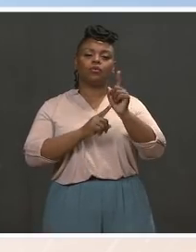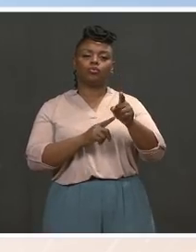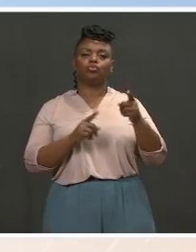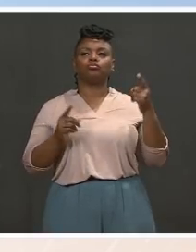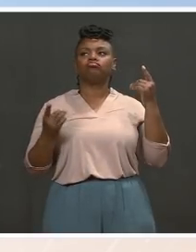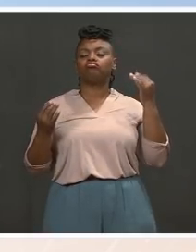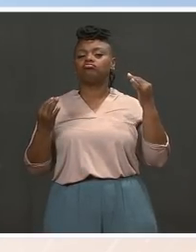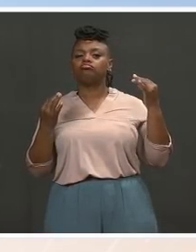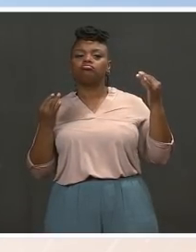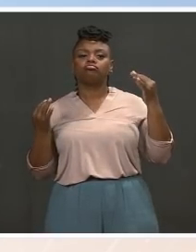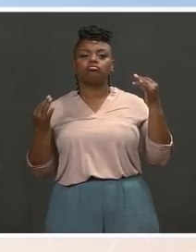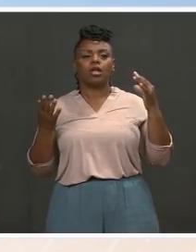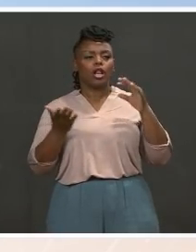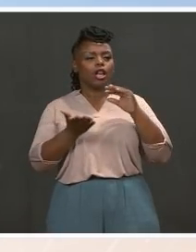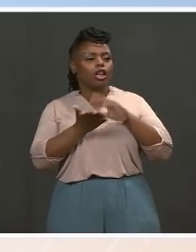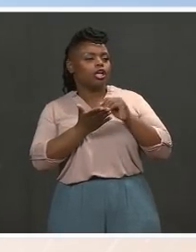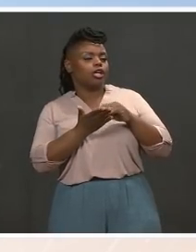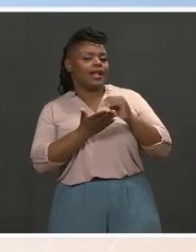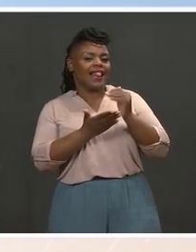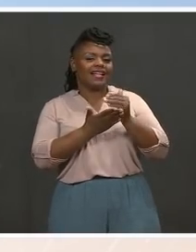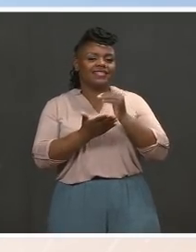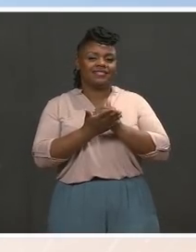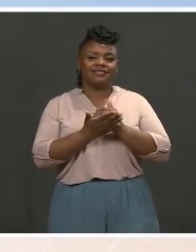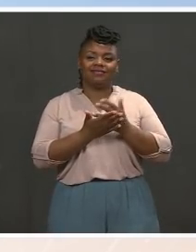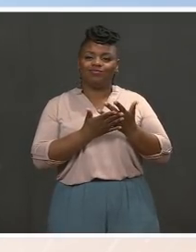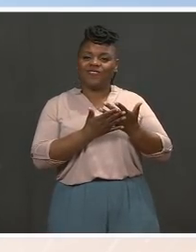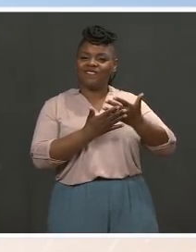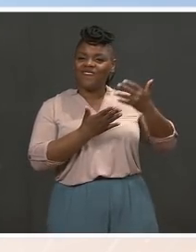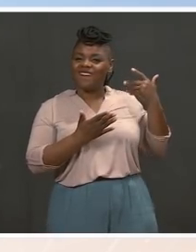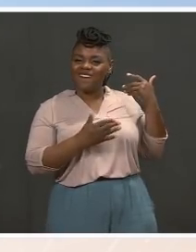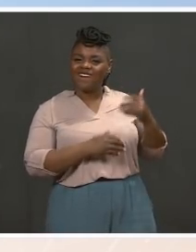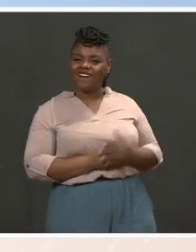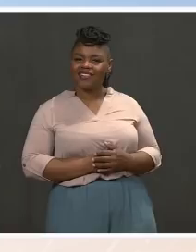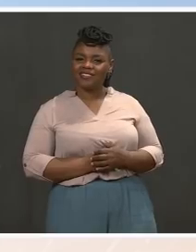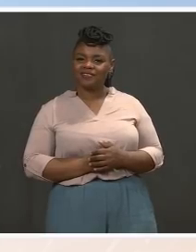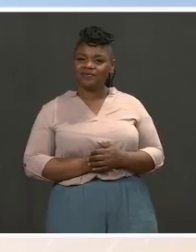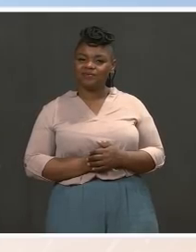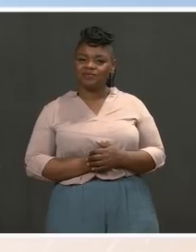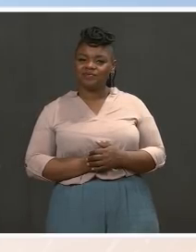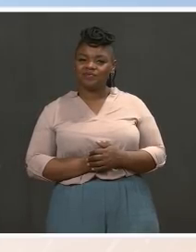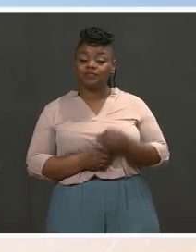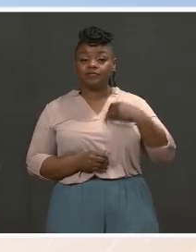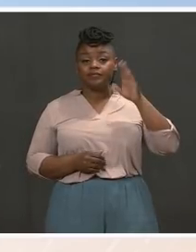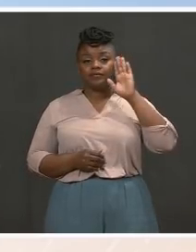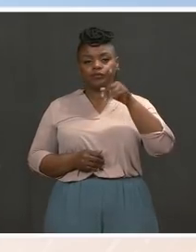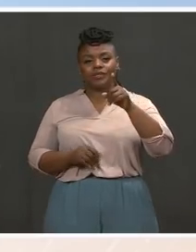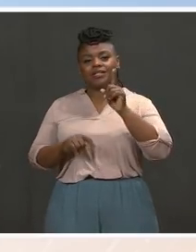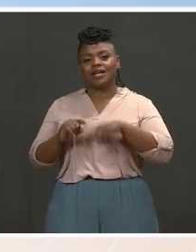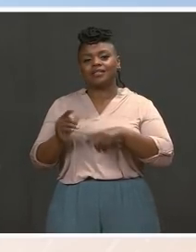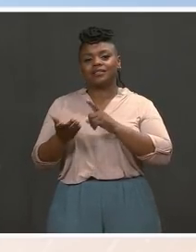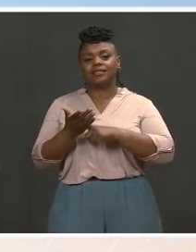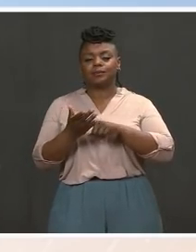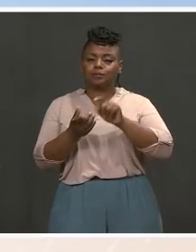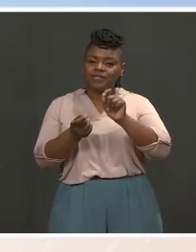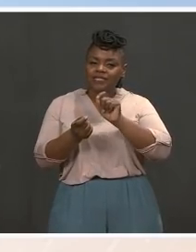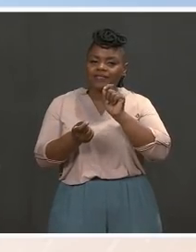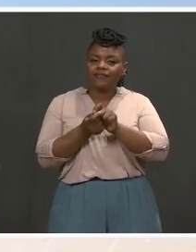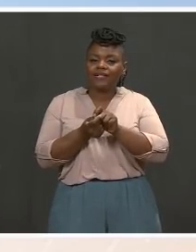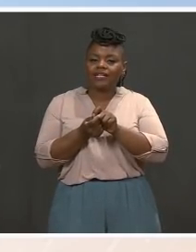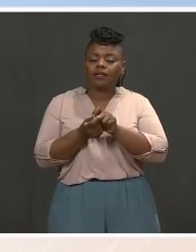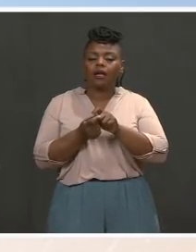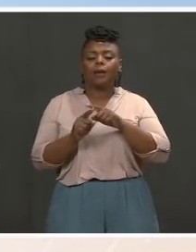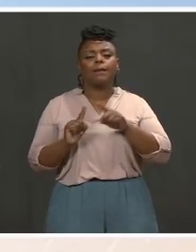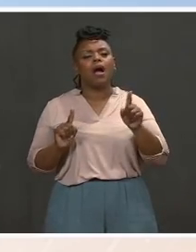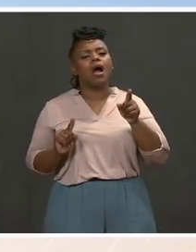Go ahead. Thanks, Jen. A few on spending, on taxes as well. I know you can't get into specifics at this point, but what the president is being